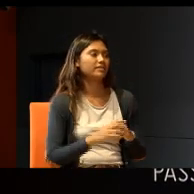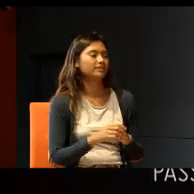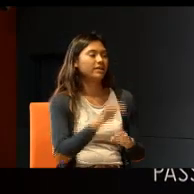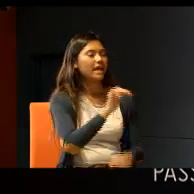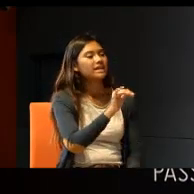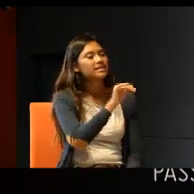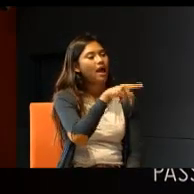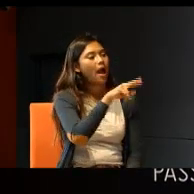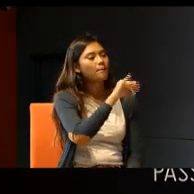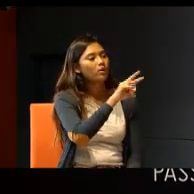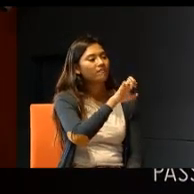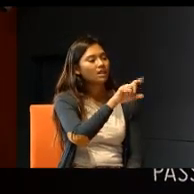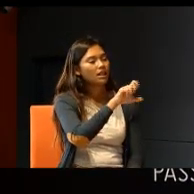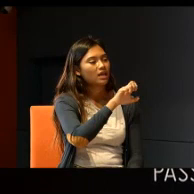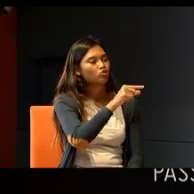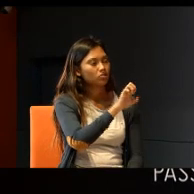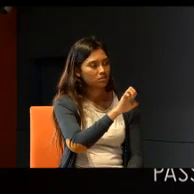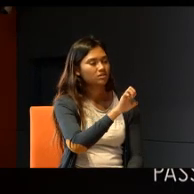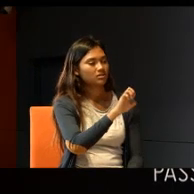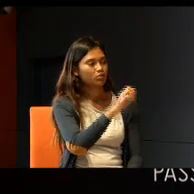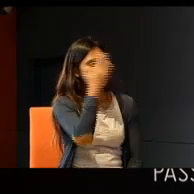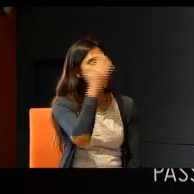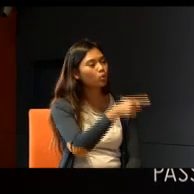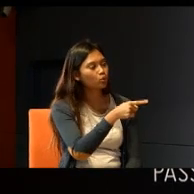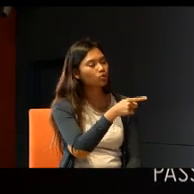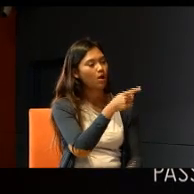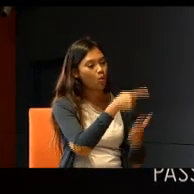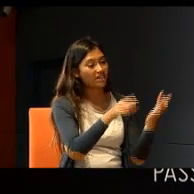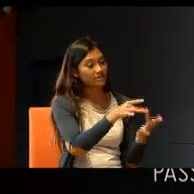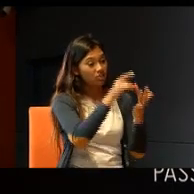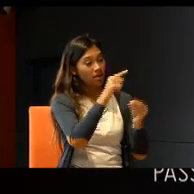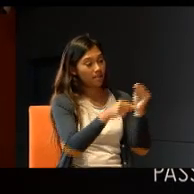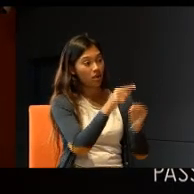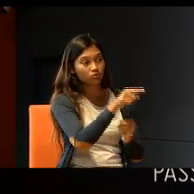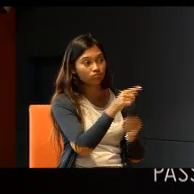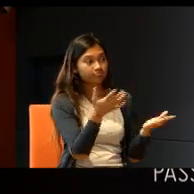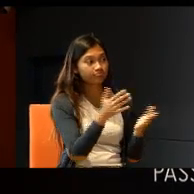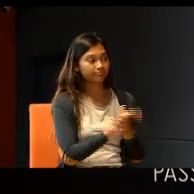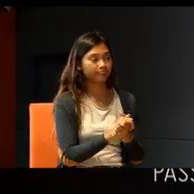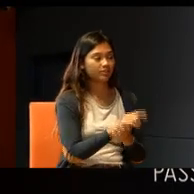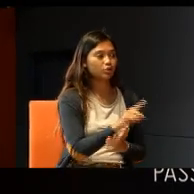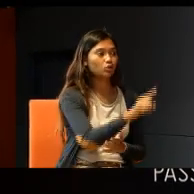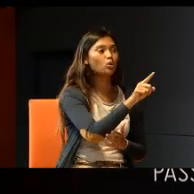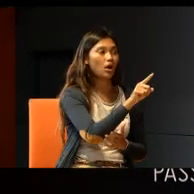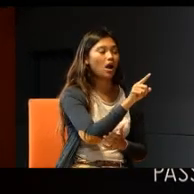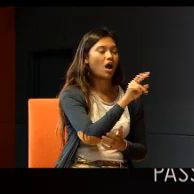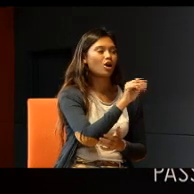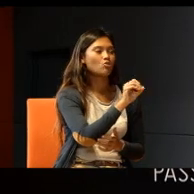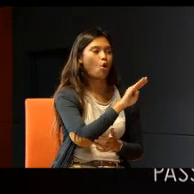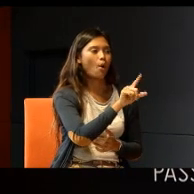to make you acquaintance. And I think what is special about you is that you are normal.